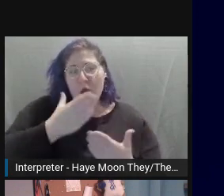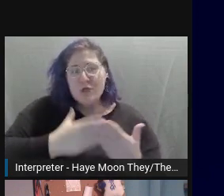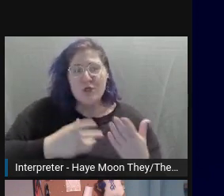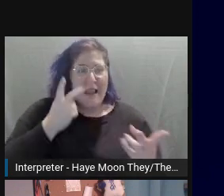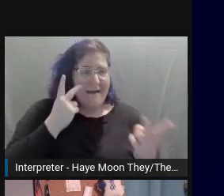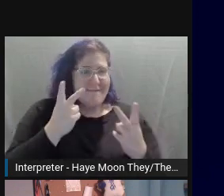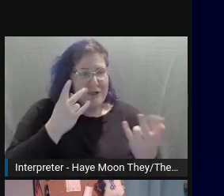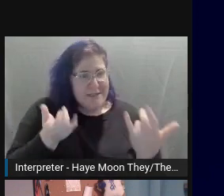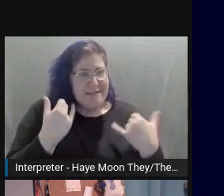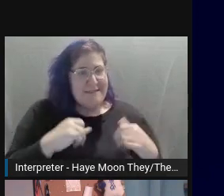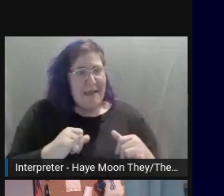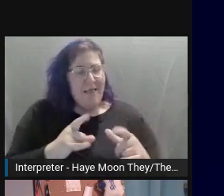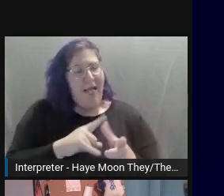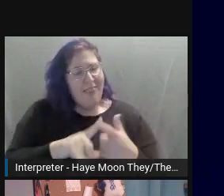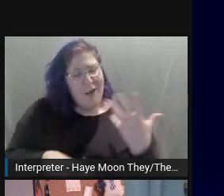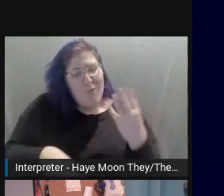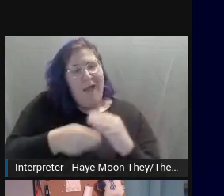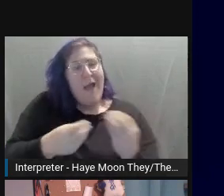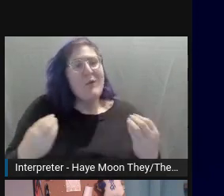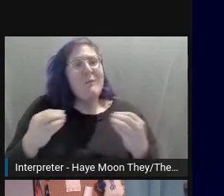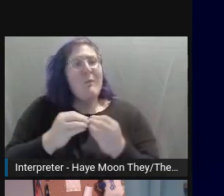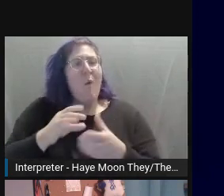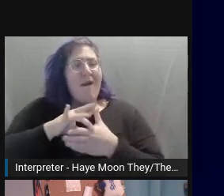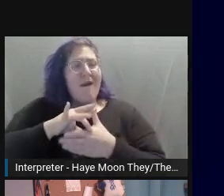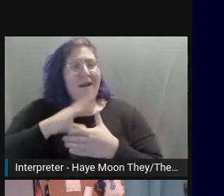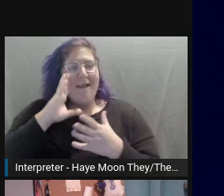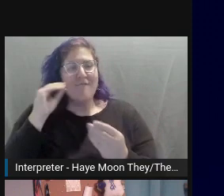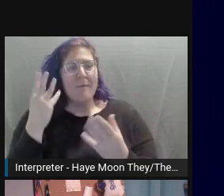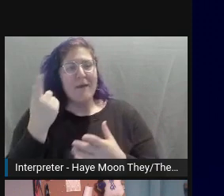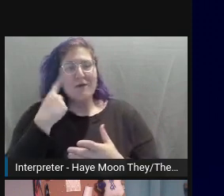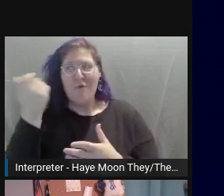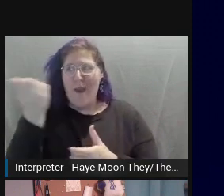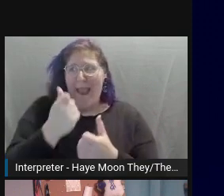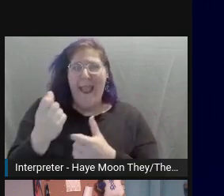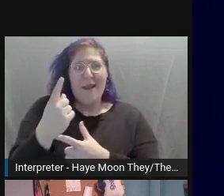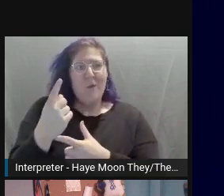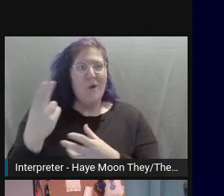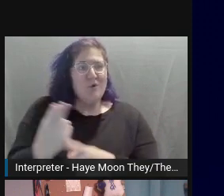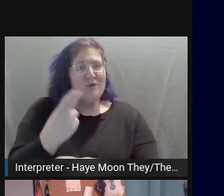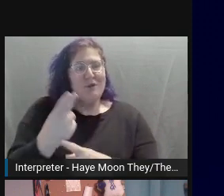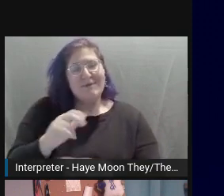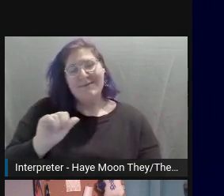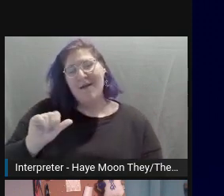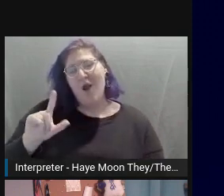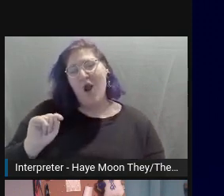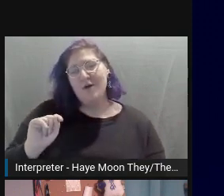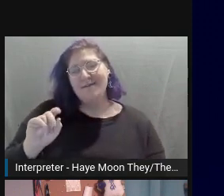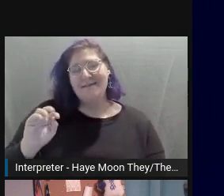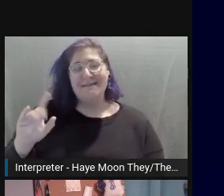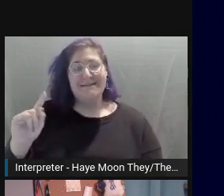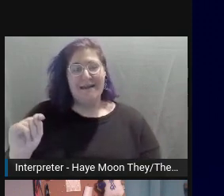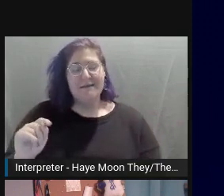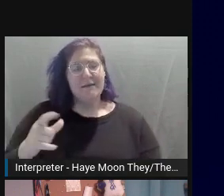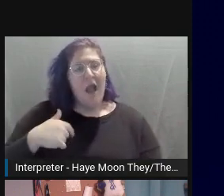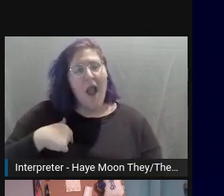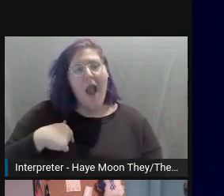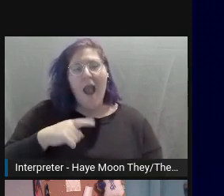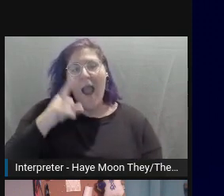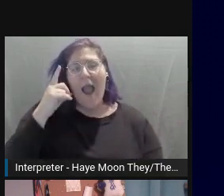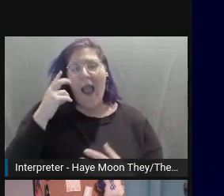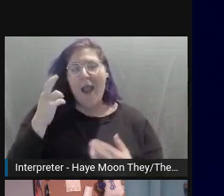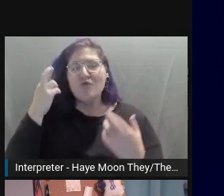context for any user who utilizes alt text. I do realize this is a contested